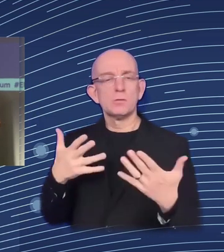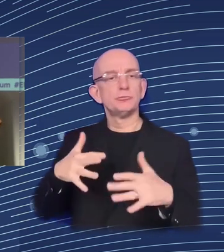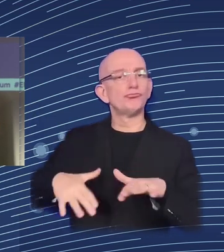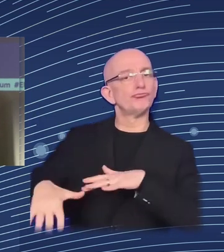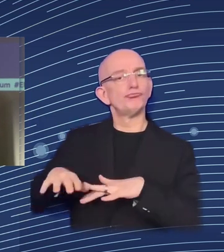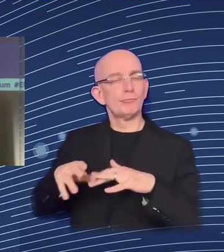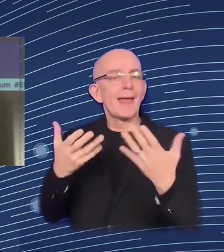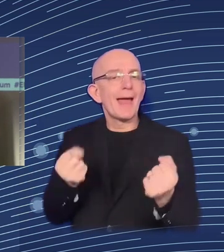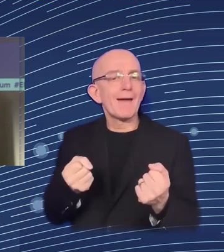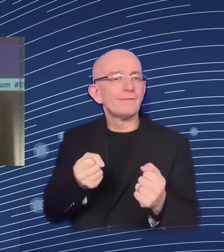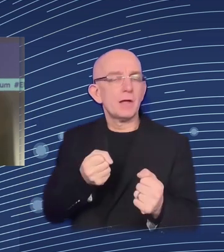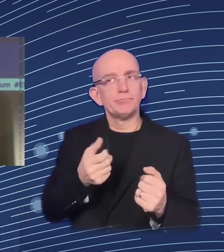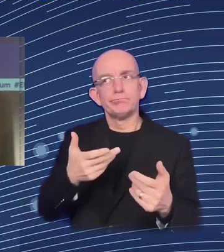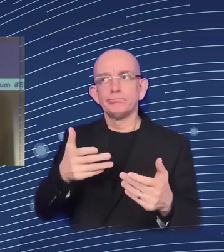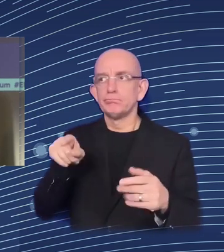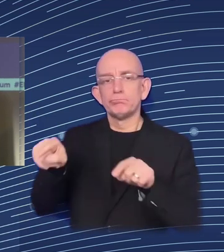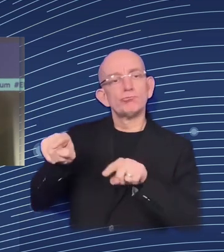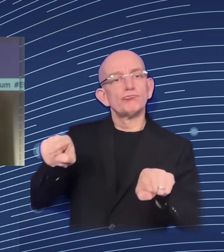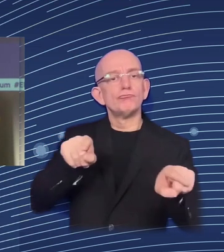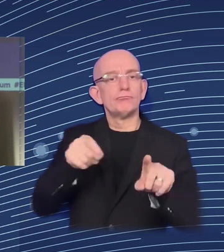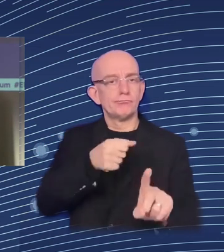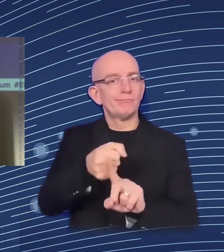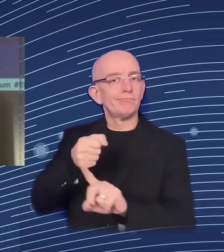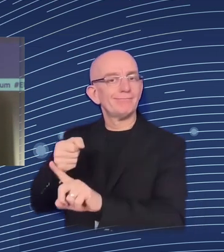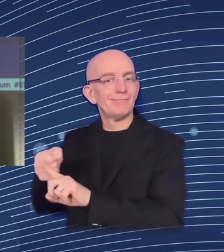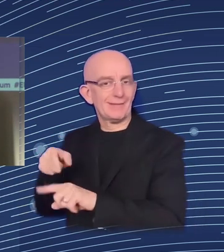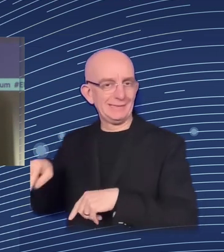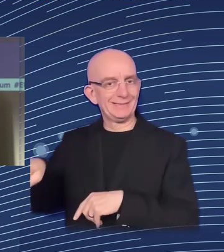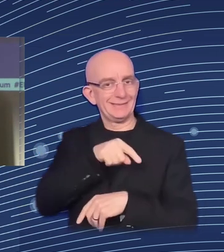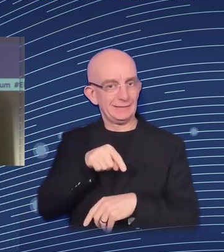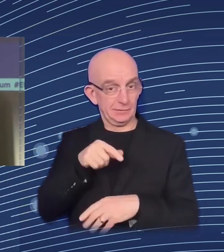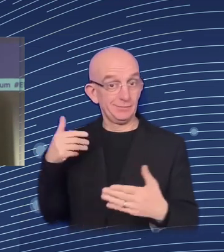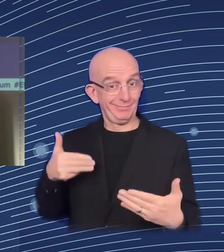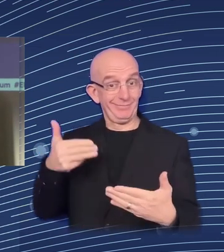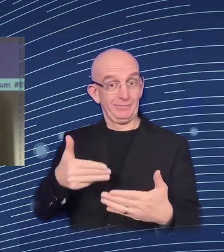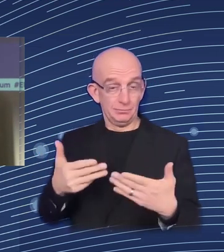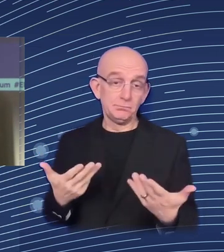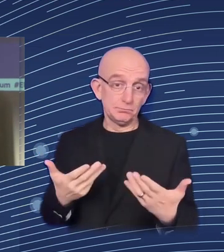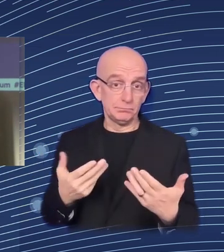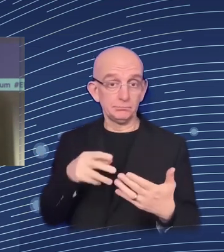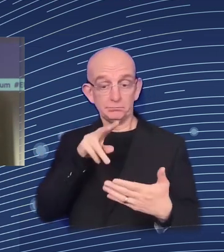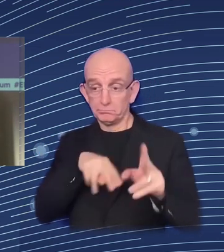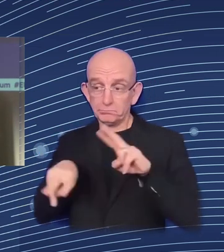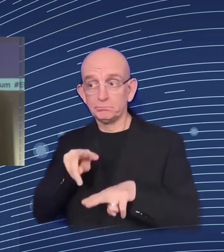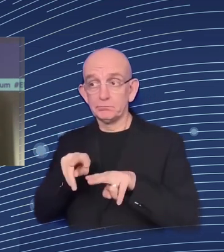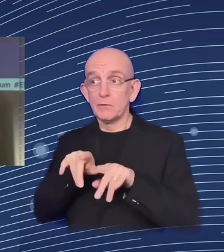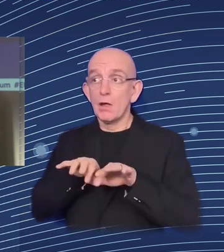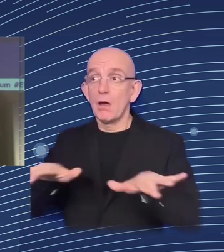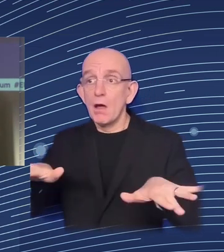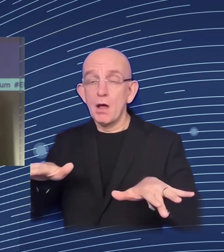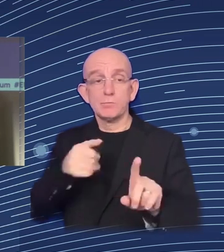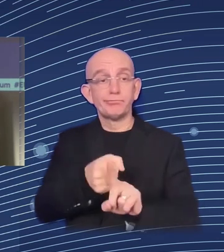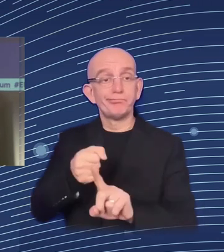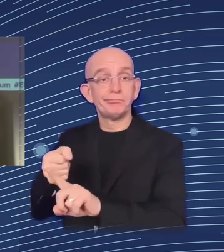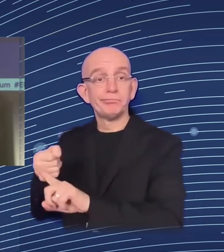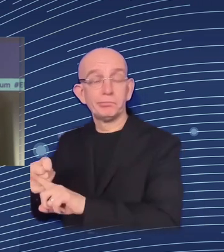possibilities. But it's true that it is demanding in terms of data and in terms of methodology. But I think